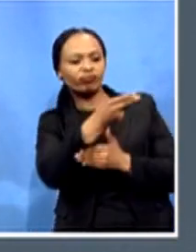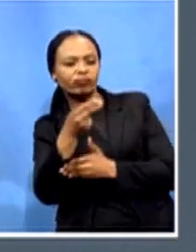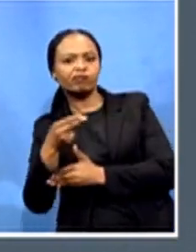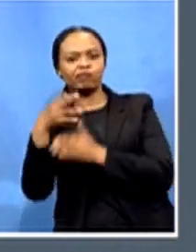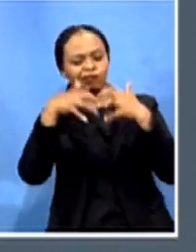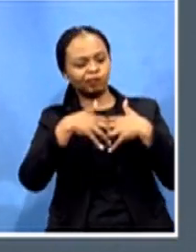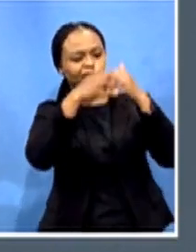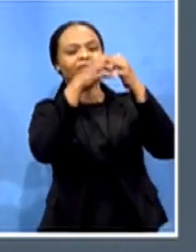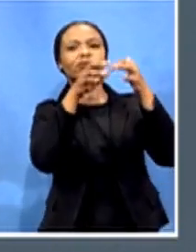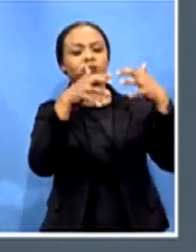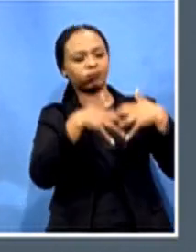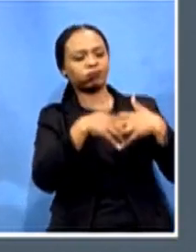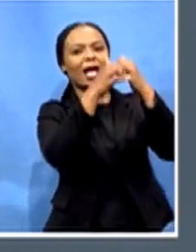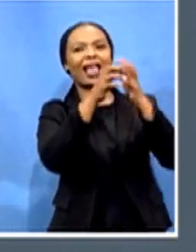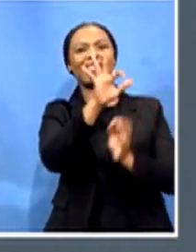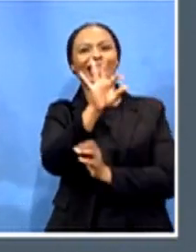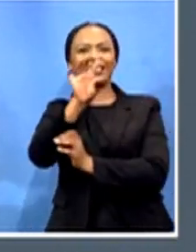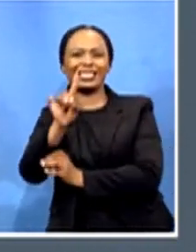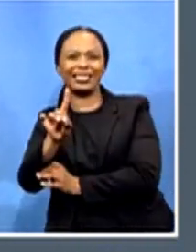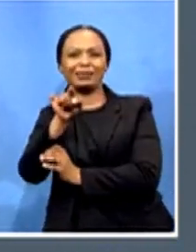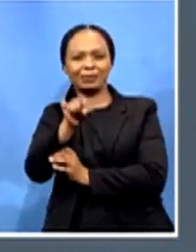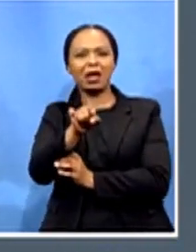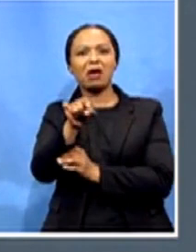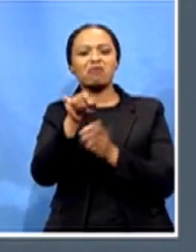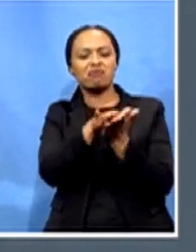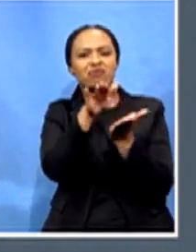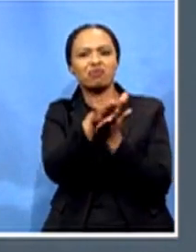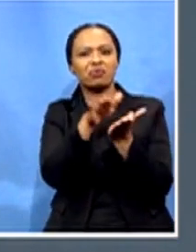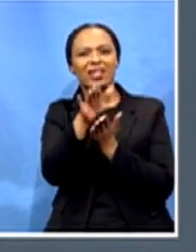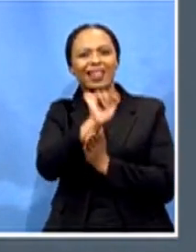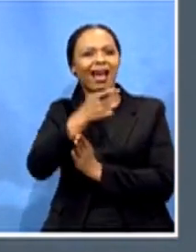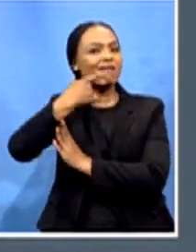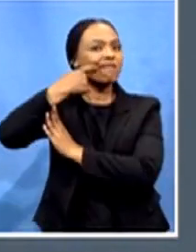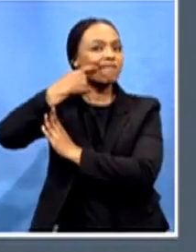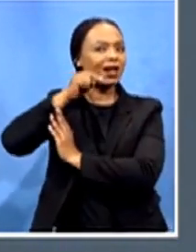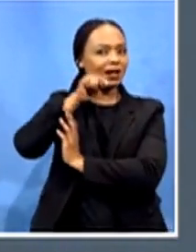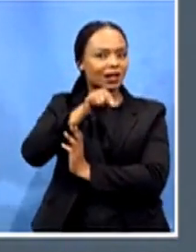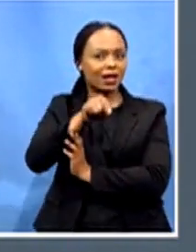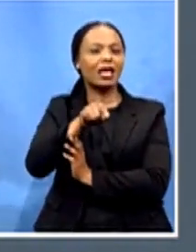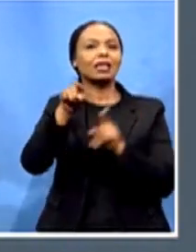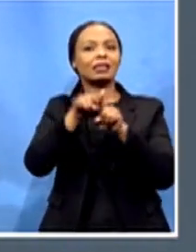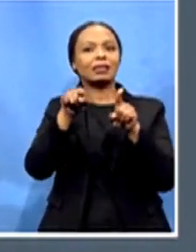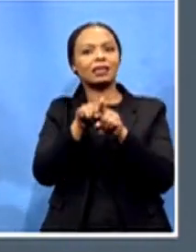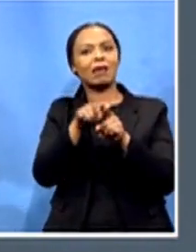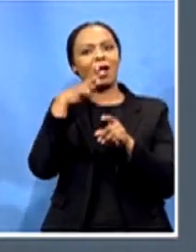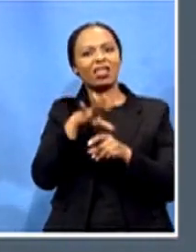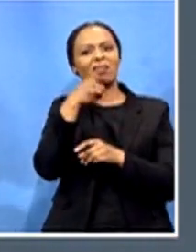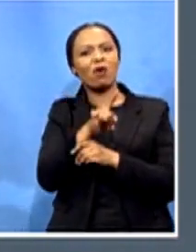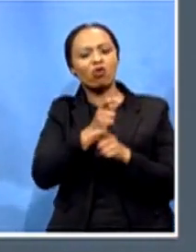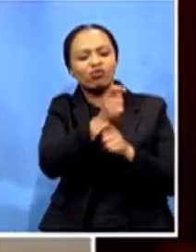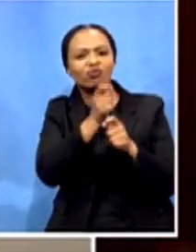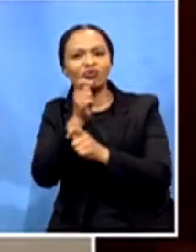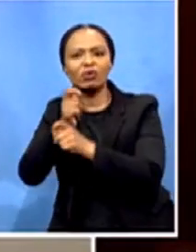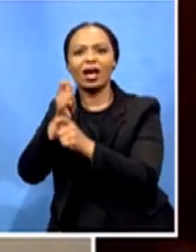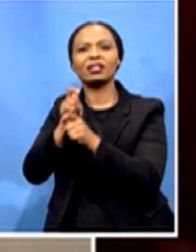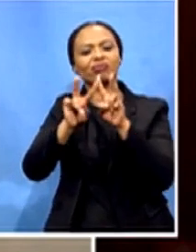mechanical ventilators and have a customizable base plate to treat multiple patients to tell us more about it we're joined by a scar